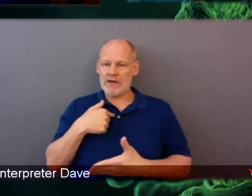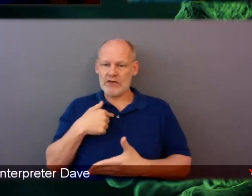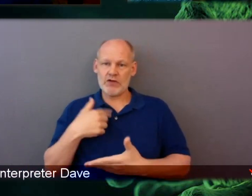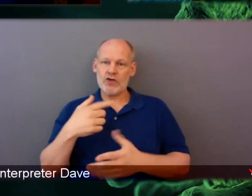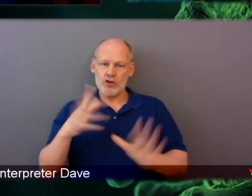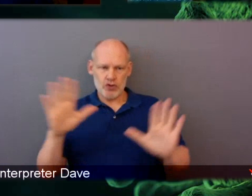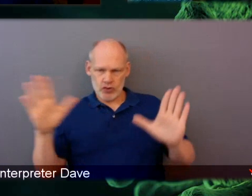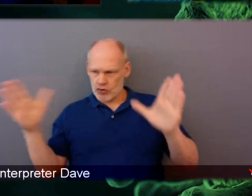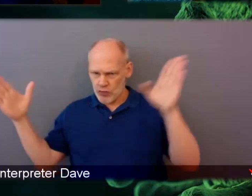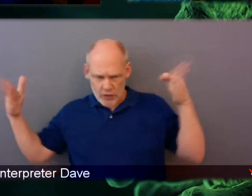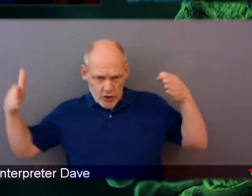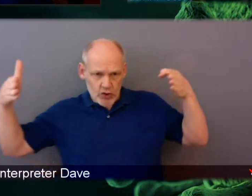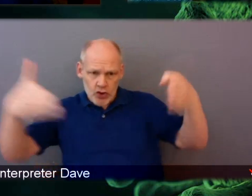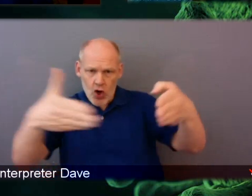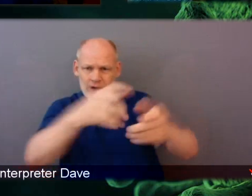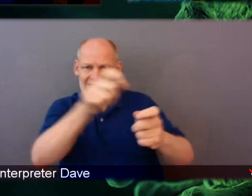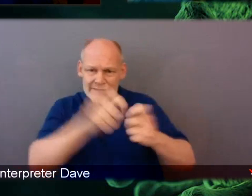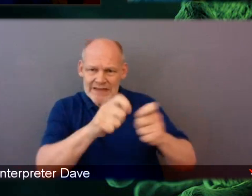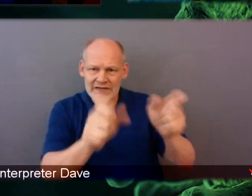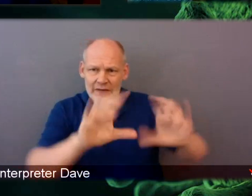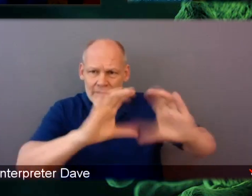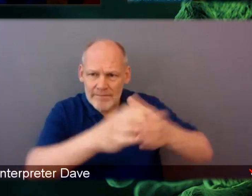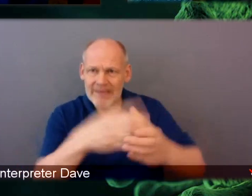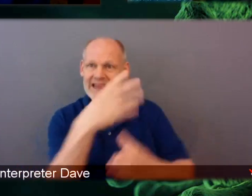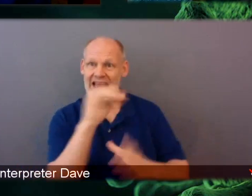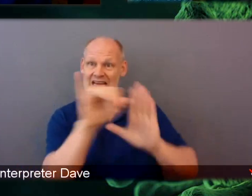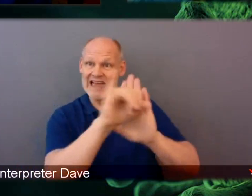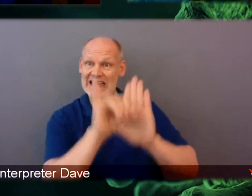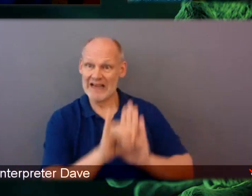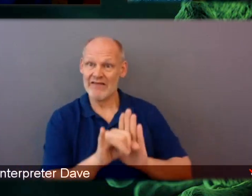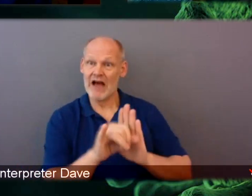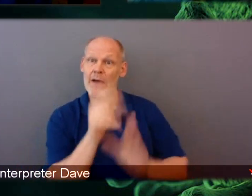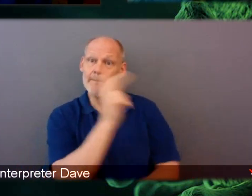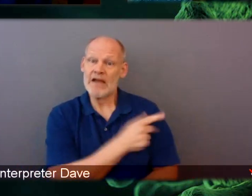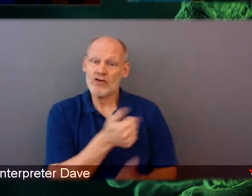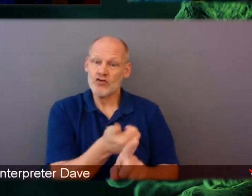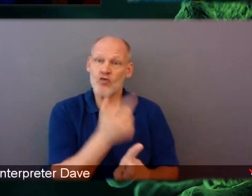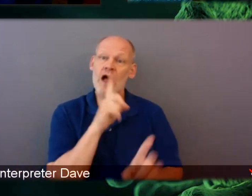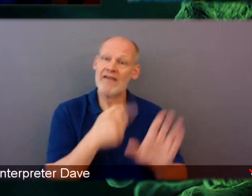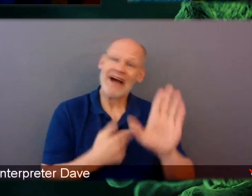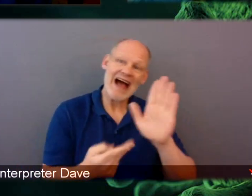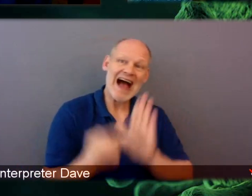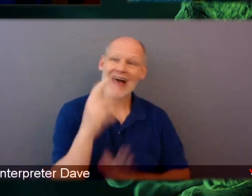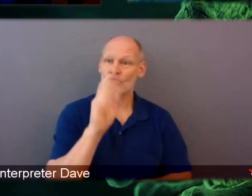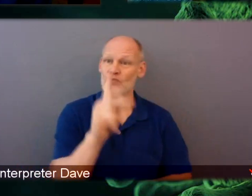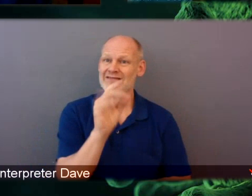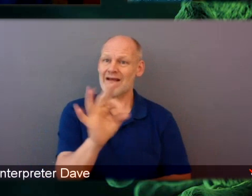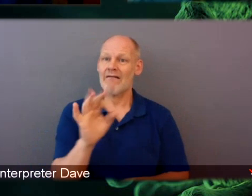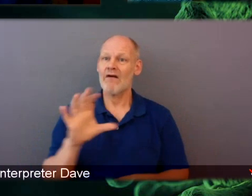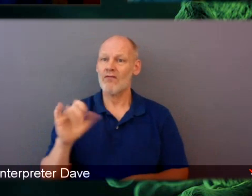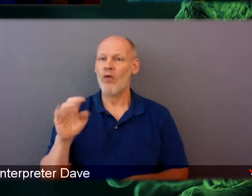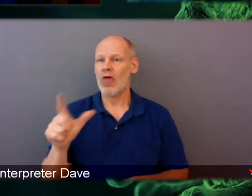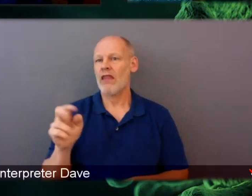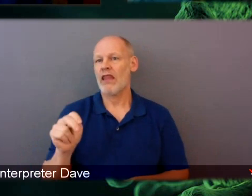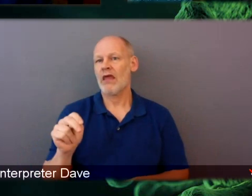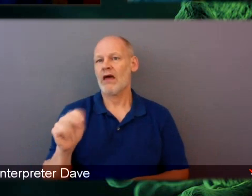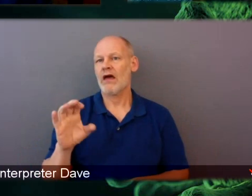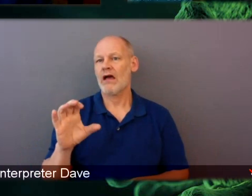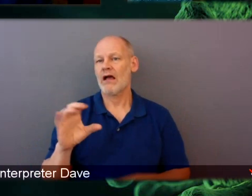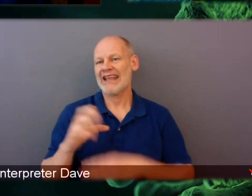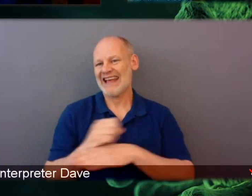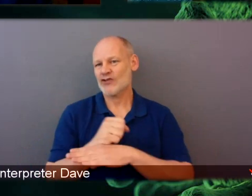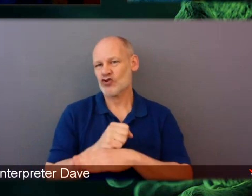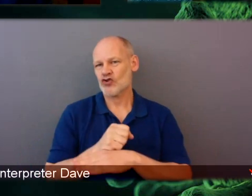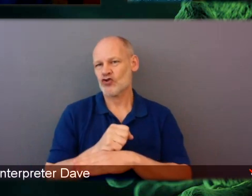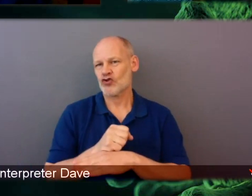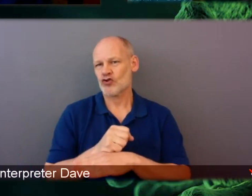predictors to identify patients who are at higher risk to die of colorectal cancer, though they could benefit from advanced